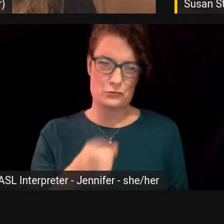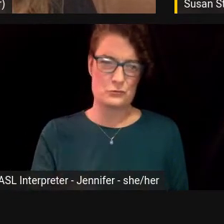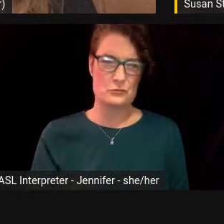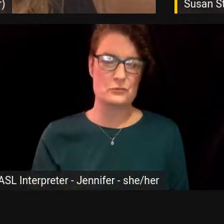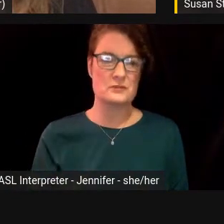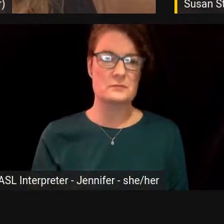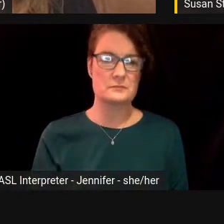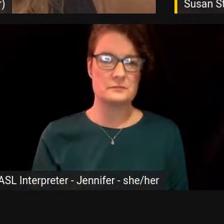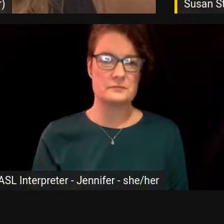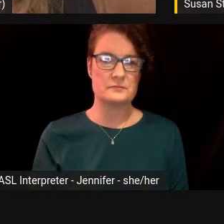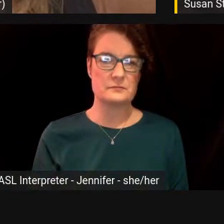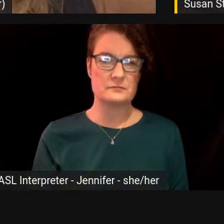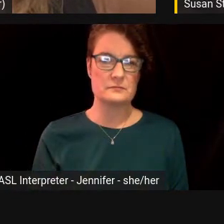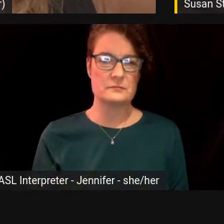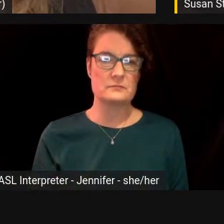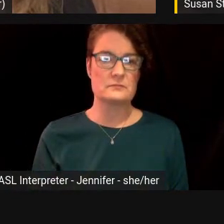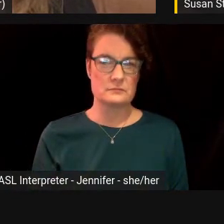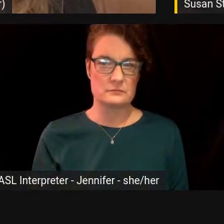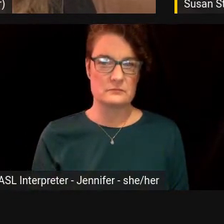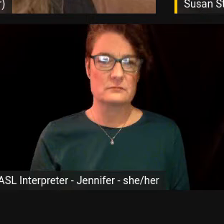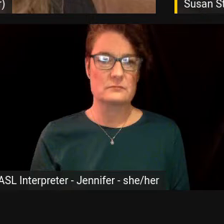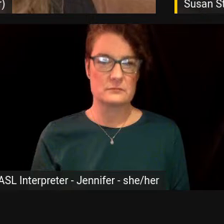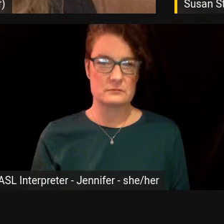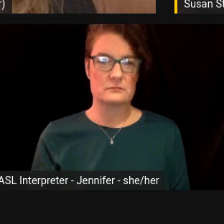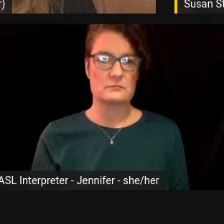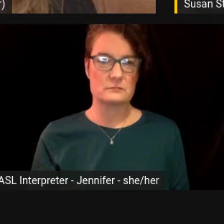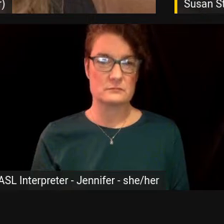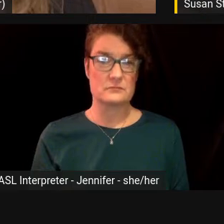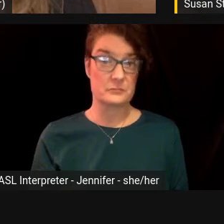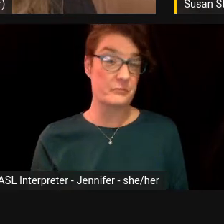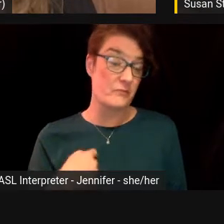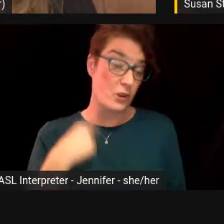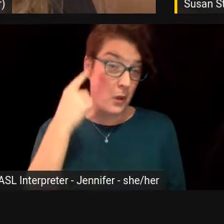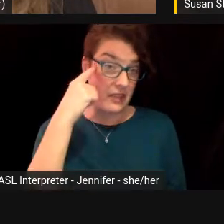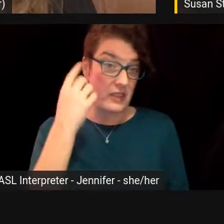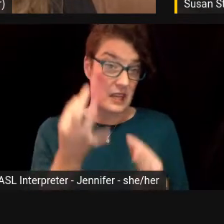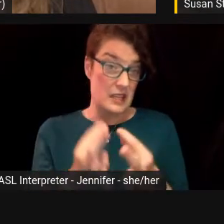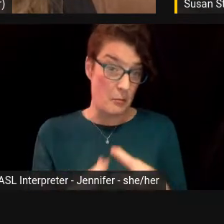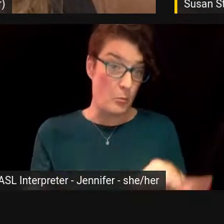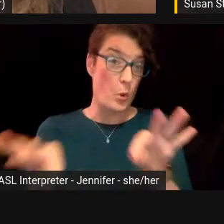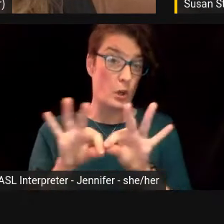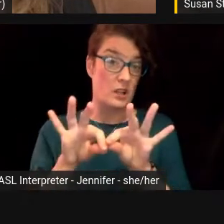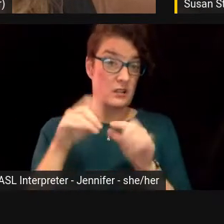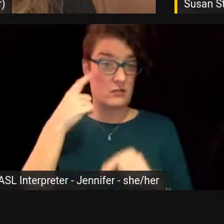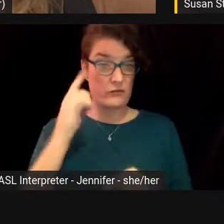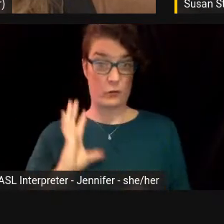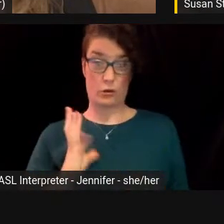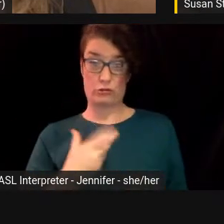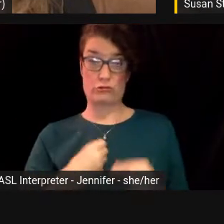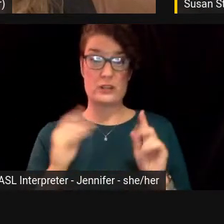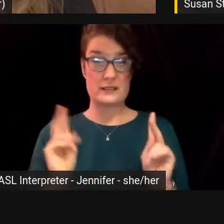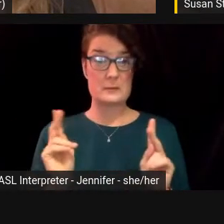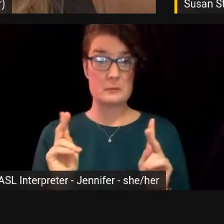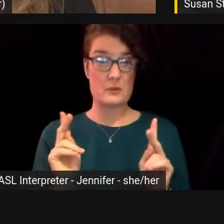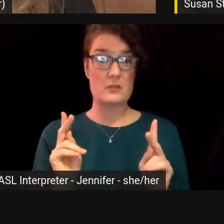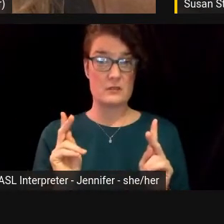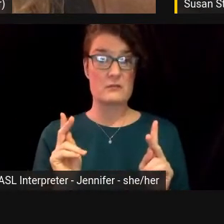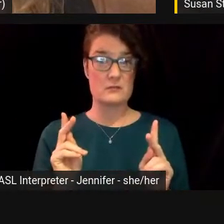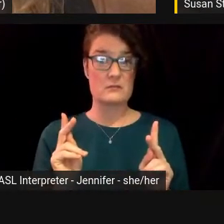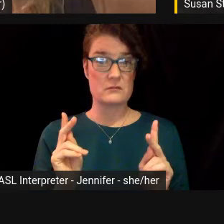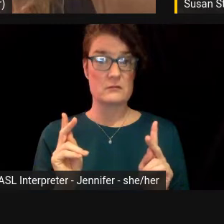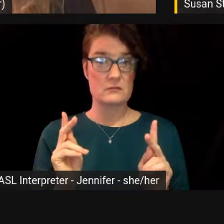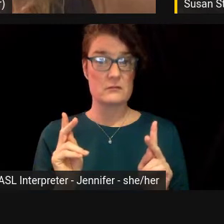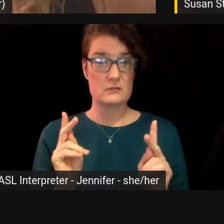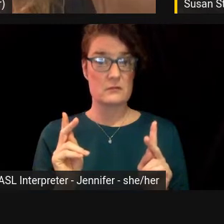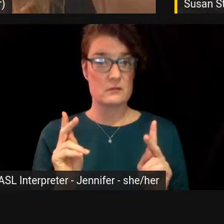So yeah, I think it's important for transgender people to be put on